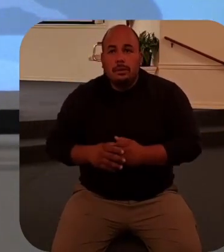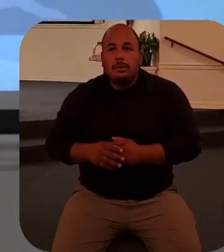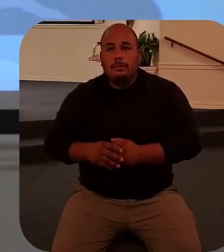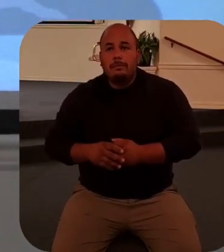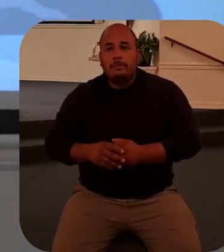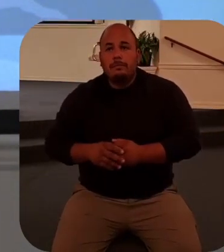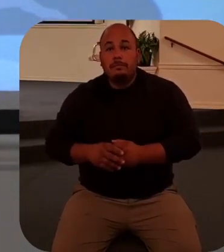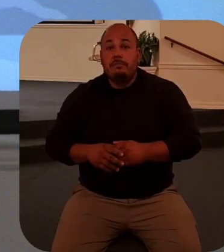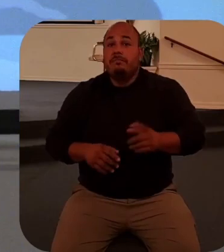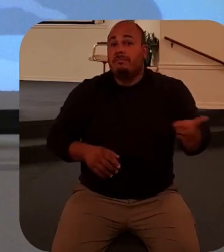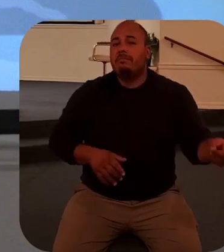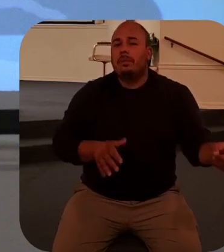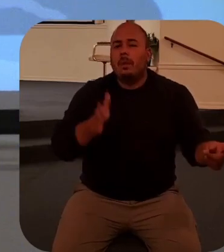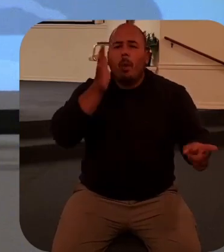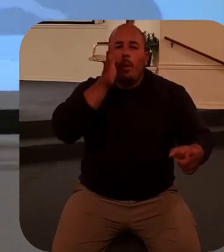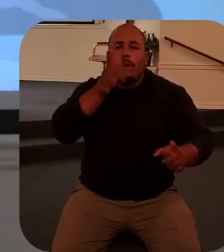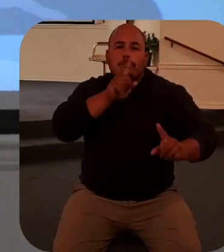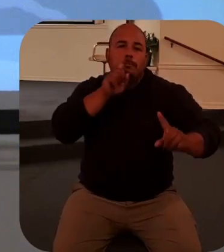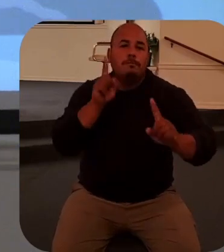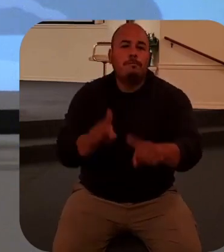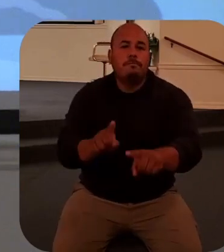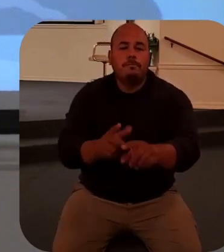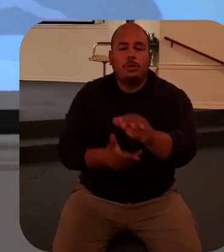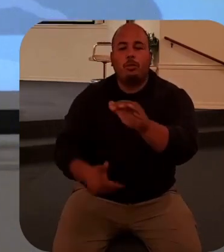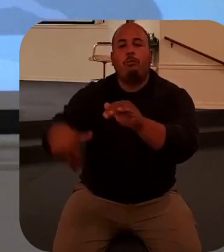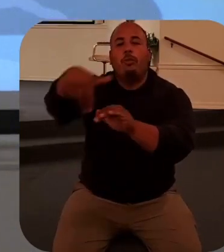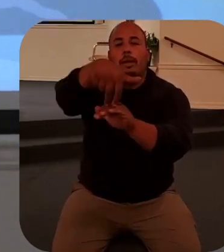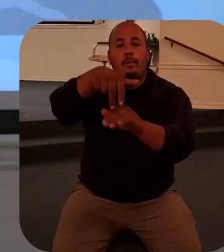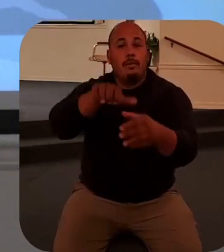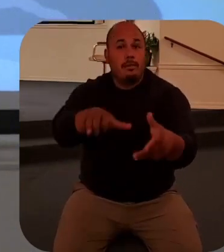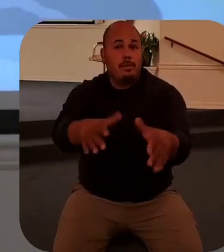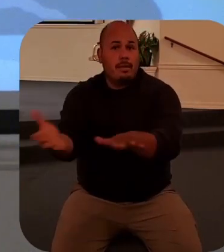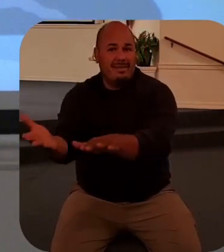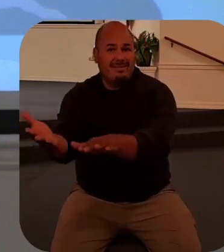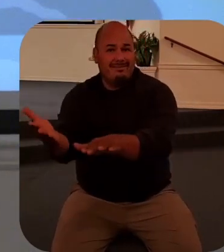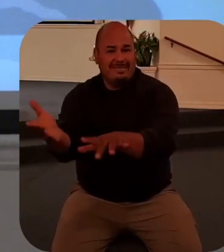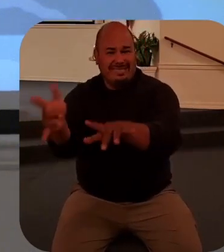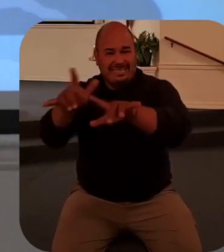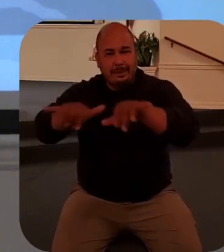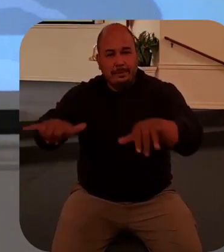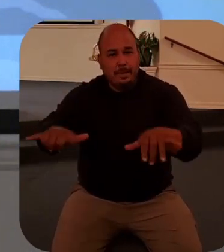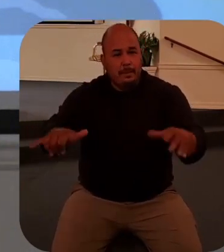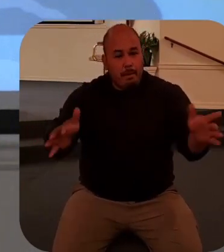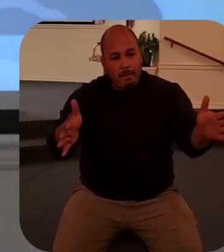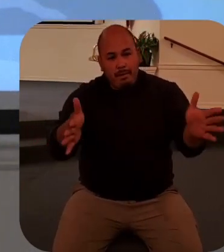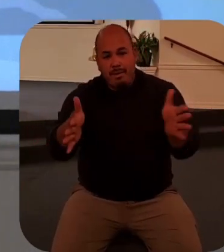but he still hurts and grieves with us in the meantime.